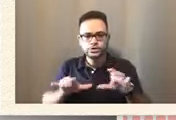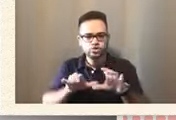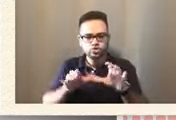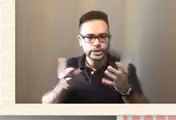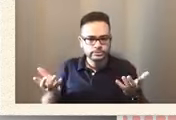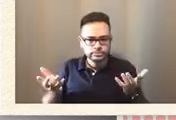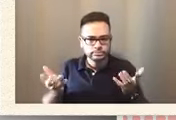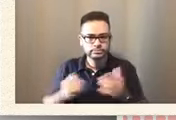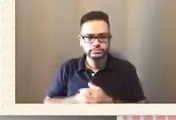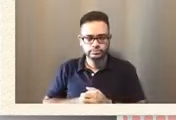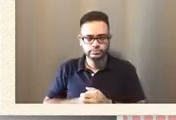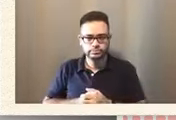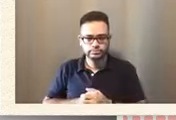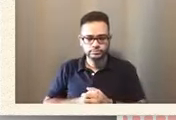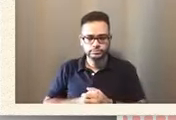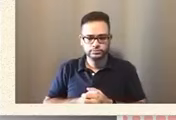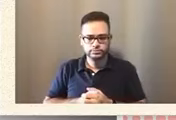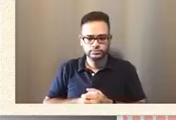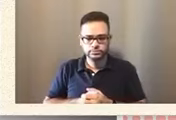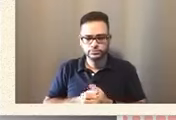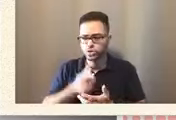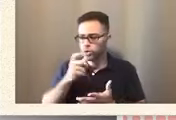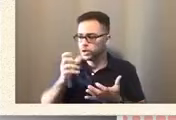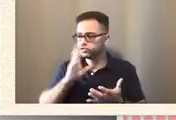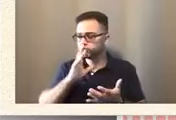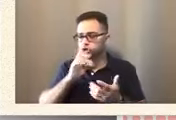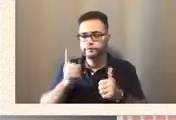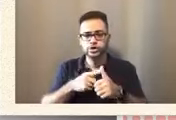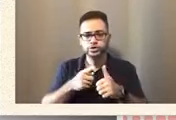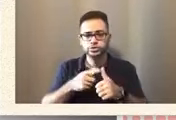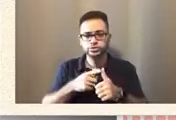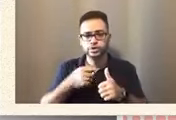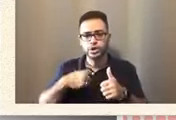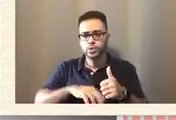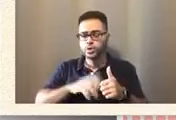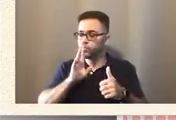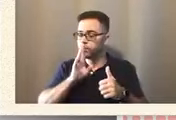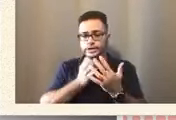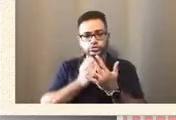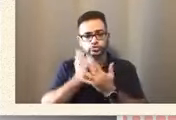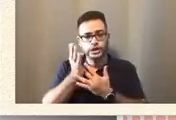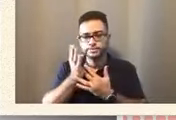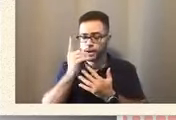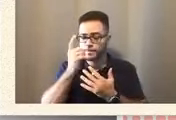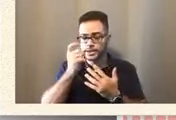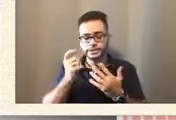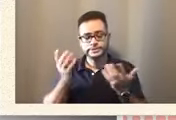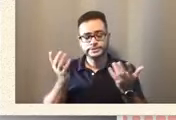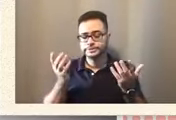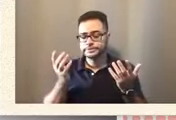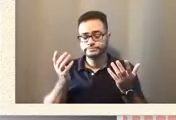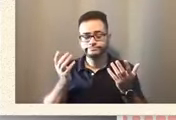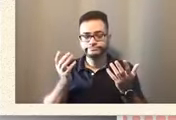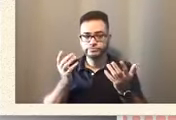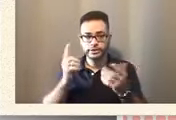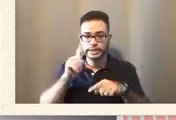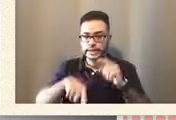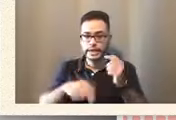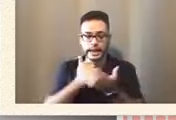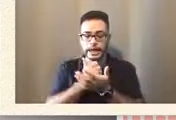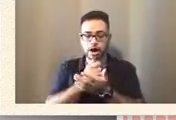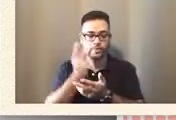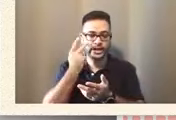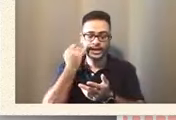Who wants to take the floor first? We're going to be transparent because this is the only way we're going to be able to help people. And ourselves,